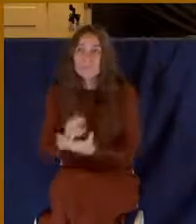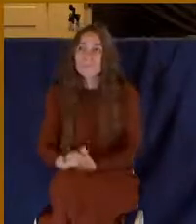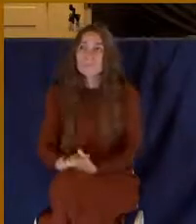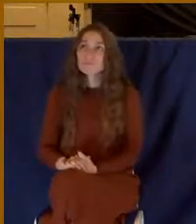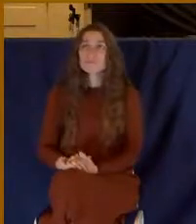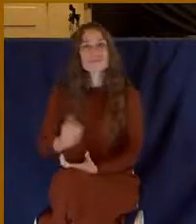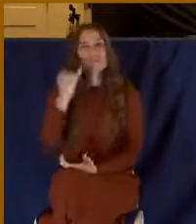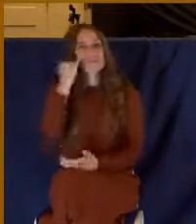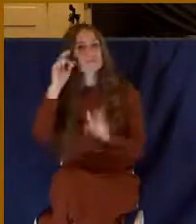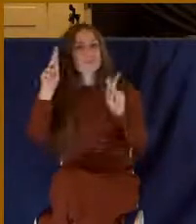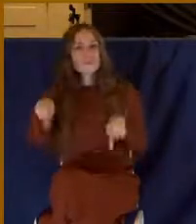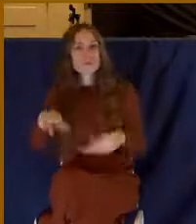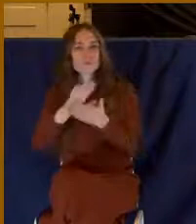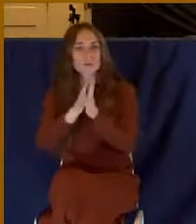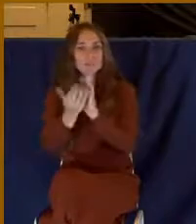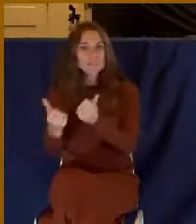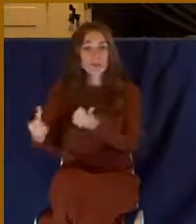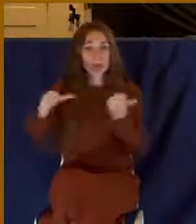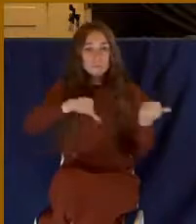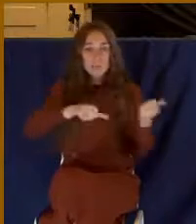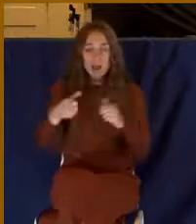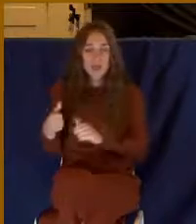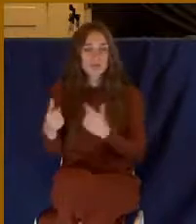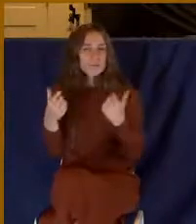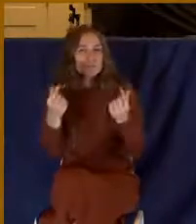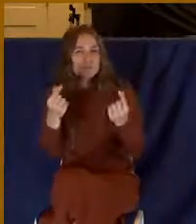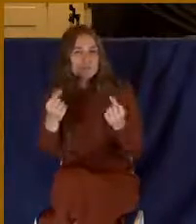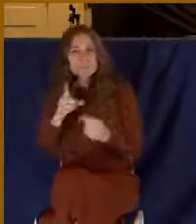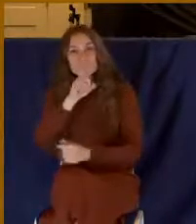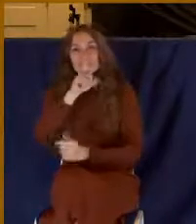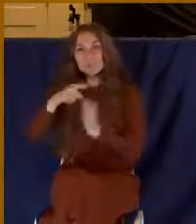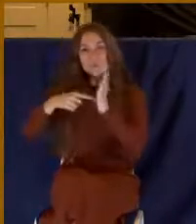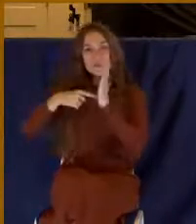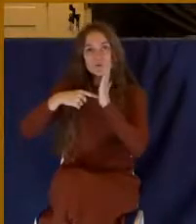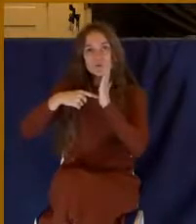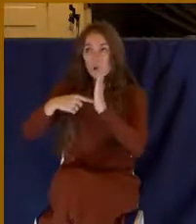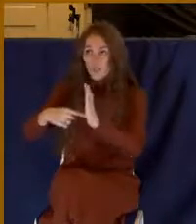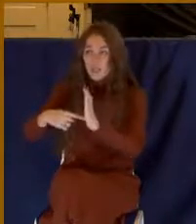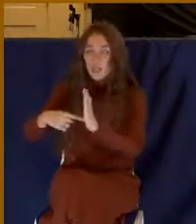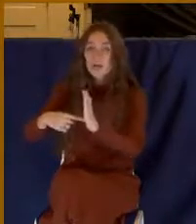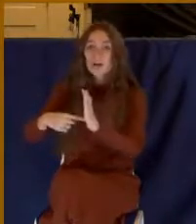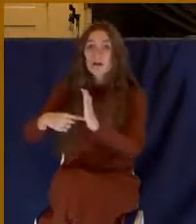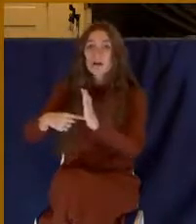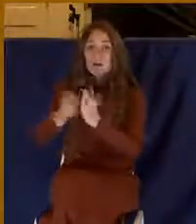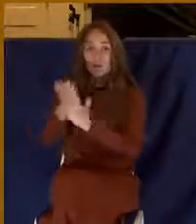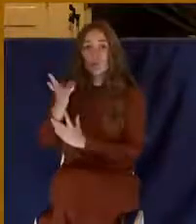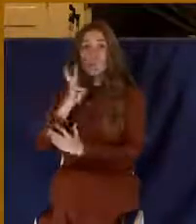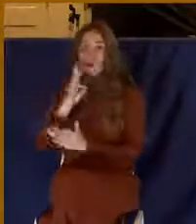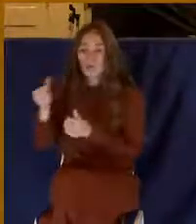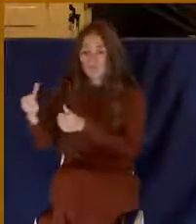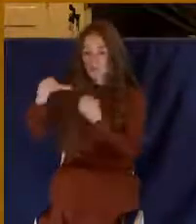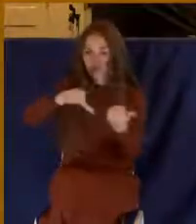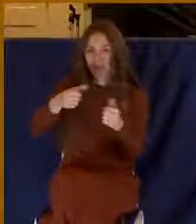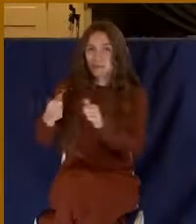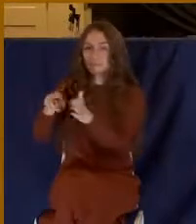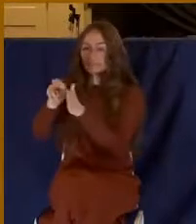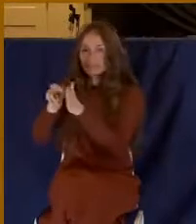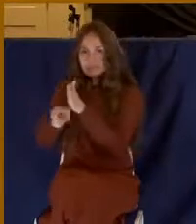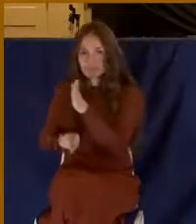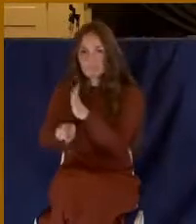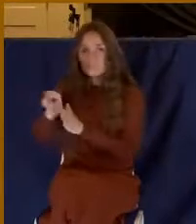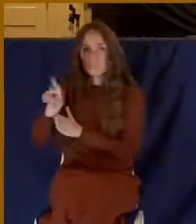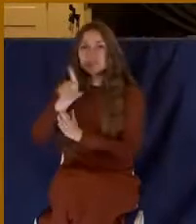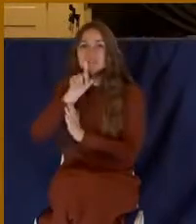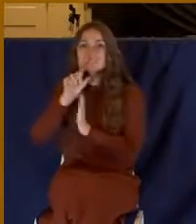a person is baptized, what they're doing is they're showing through that water baptism, a symbol of a